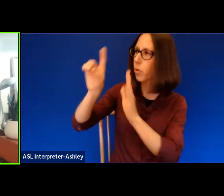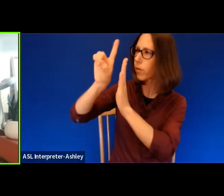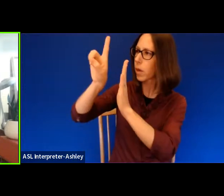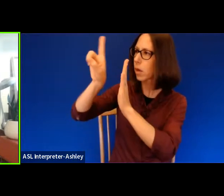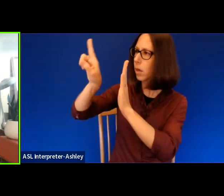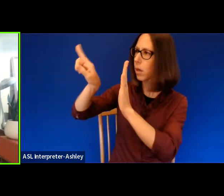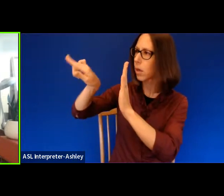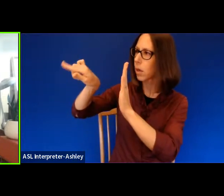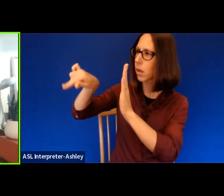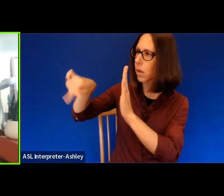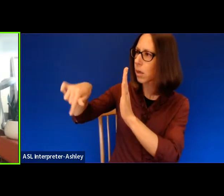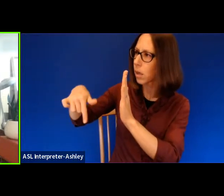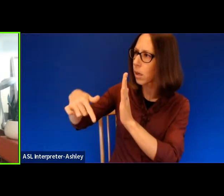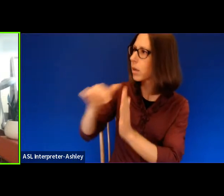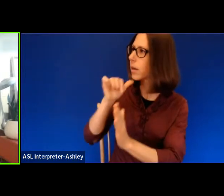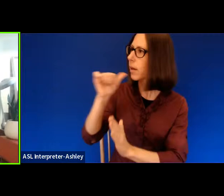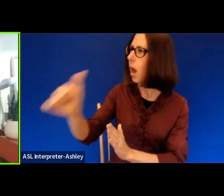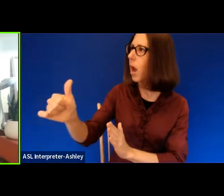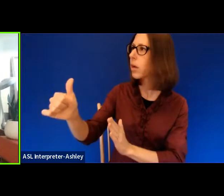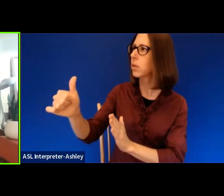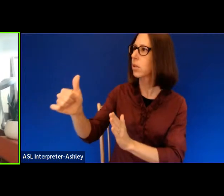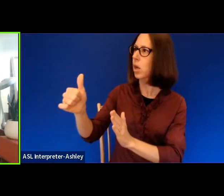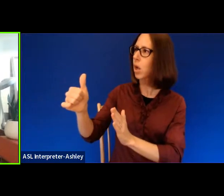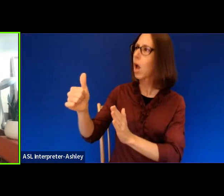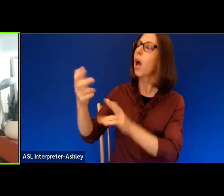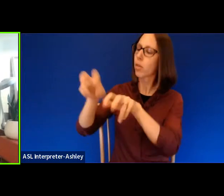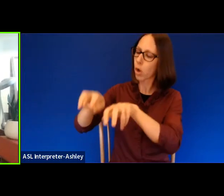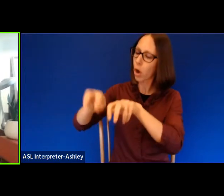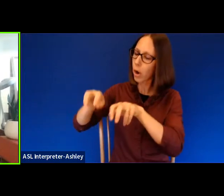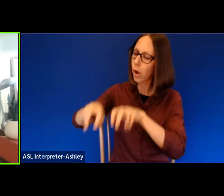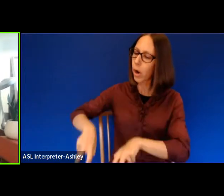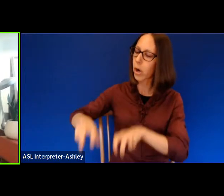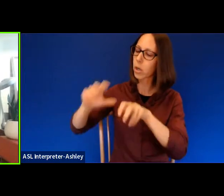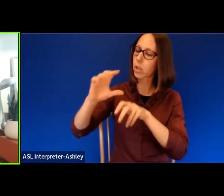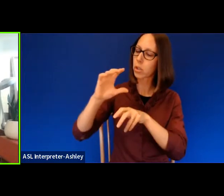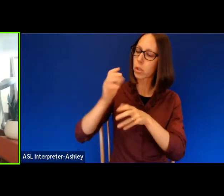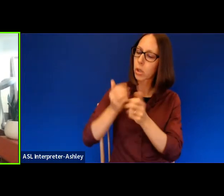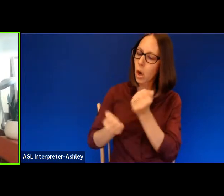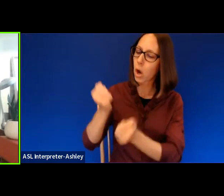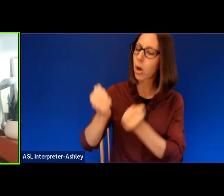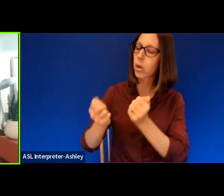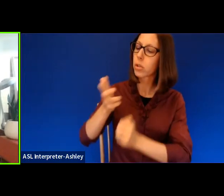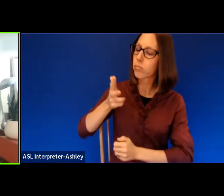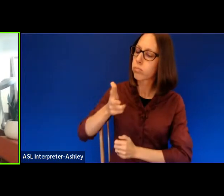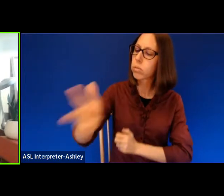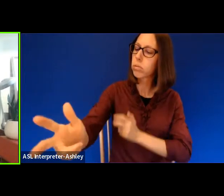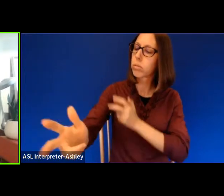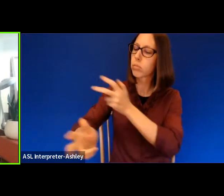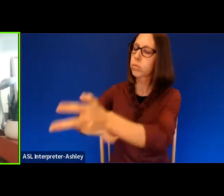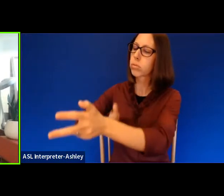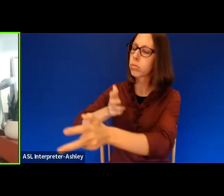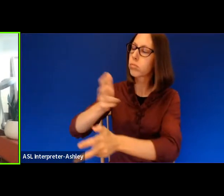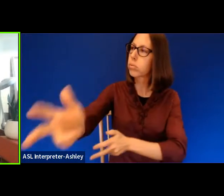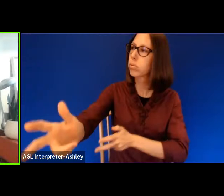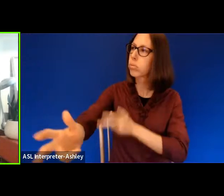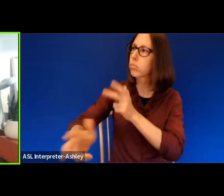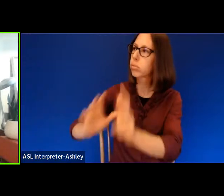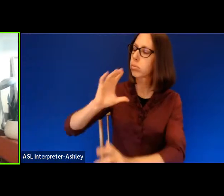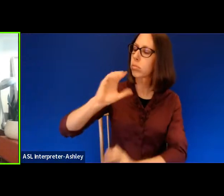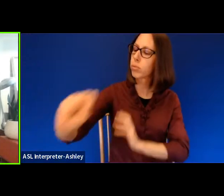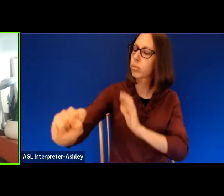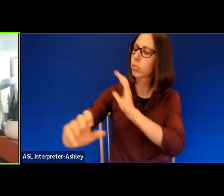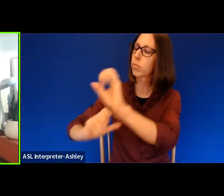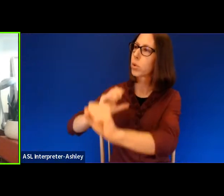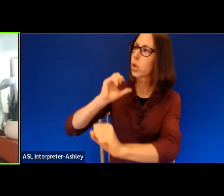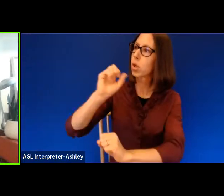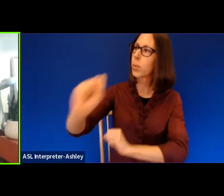fill and start to edge out. Quiet, cortege, crawling, half dim, till I could not